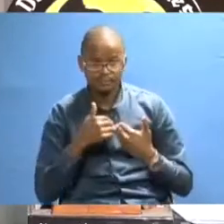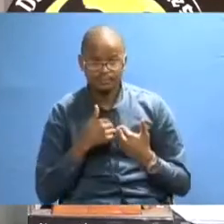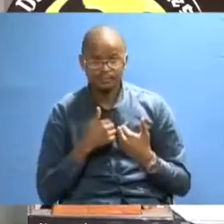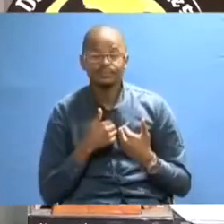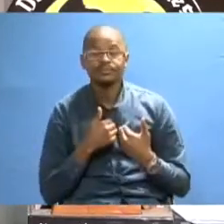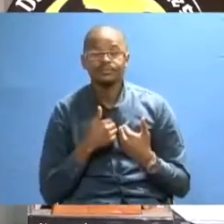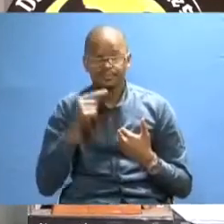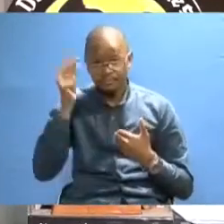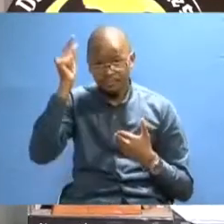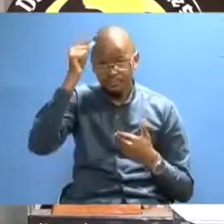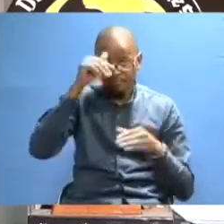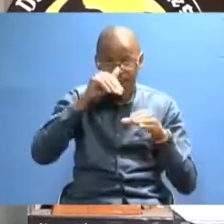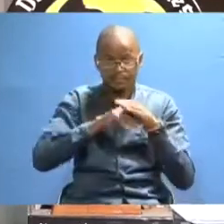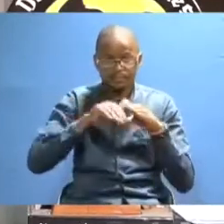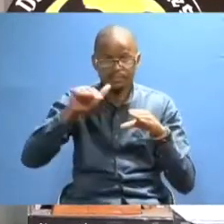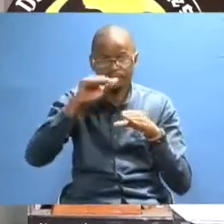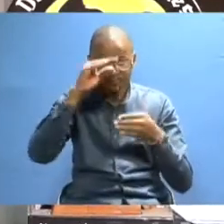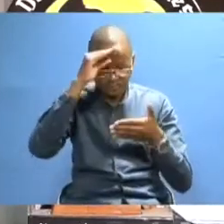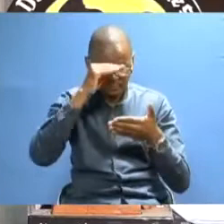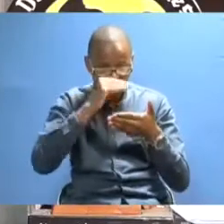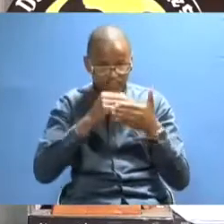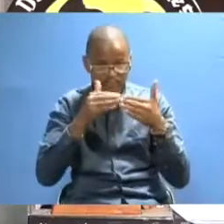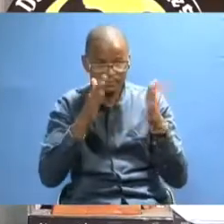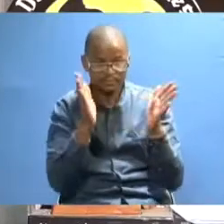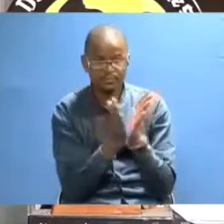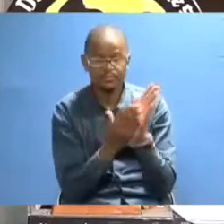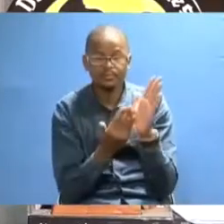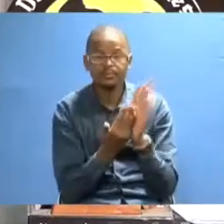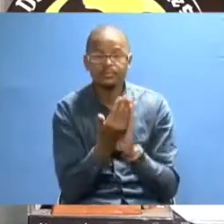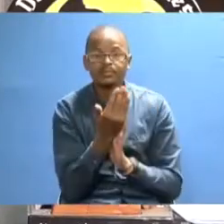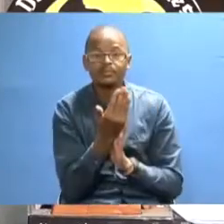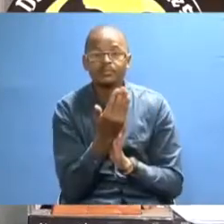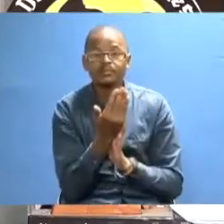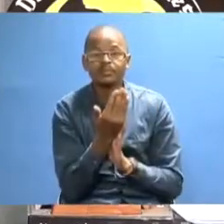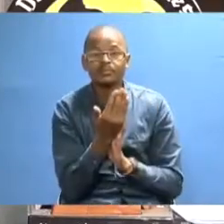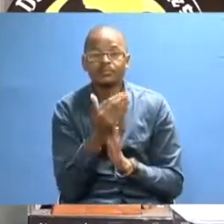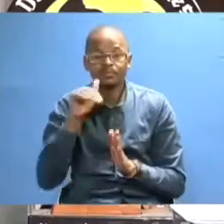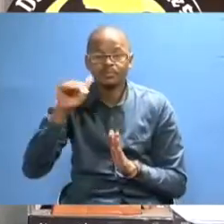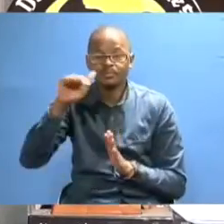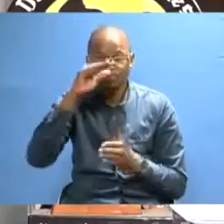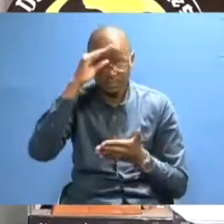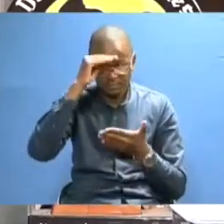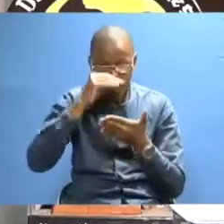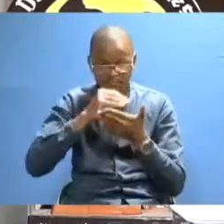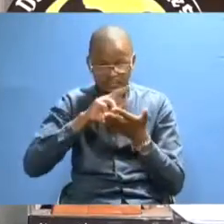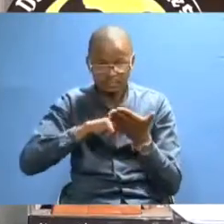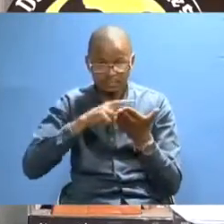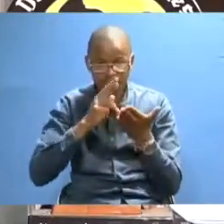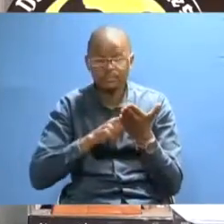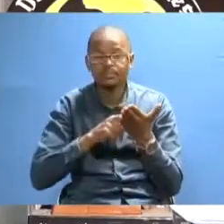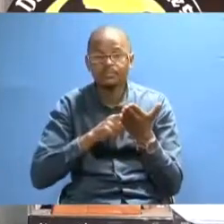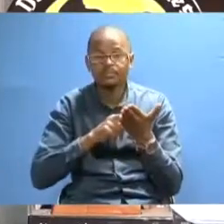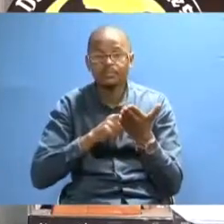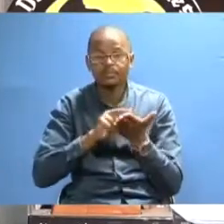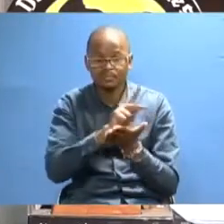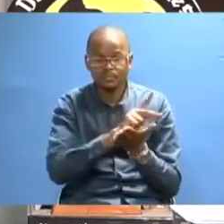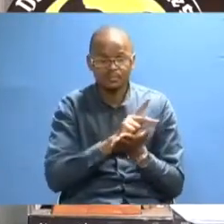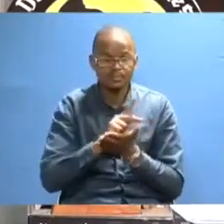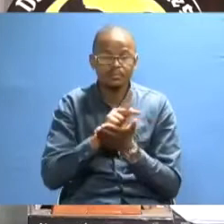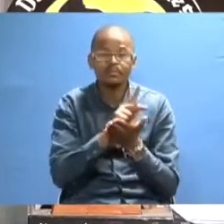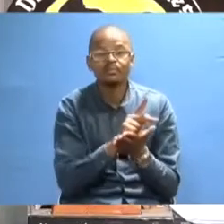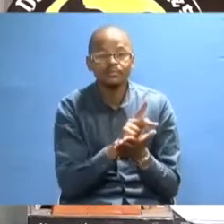Community Development, and Bachelor of Environmental Studies in Resource Conservation.